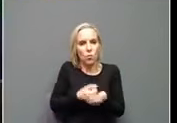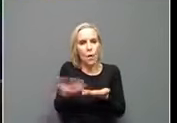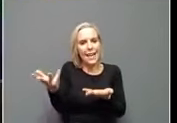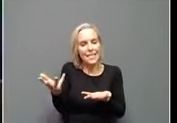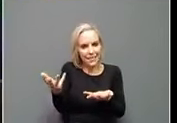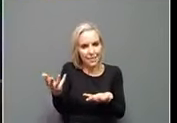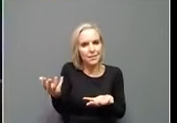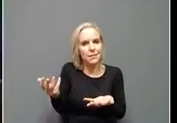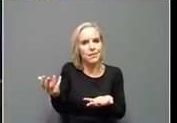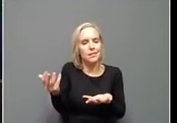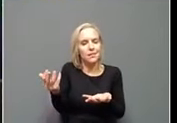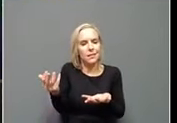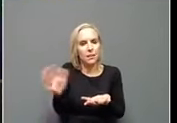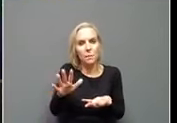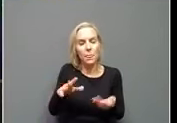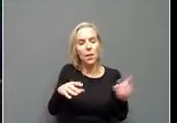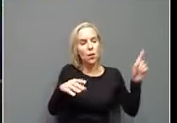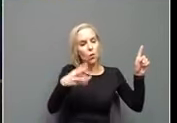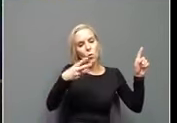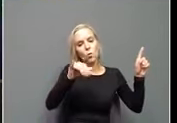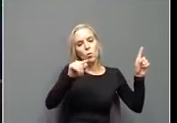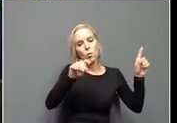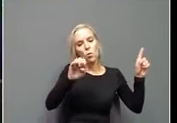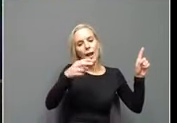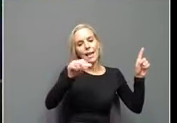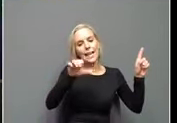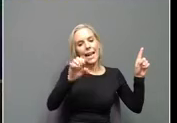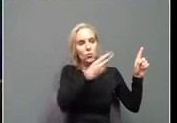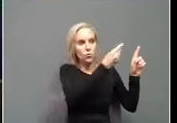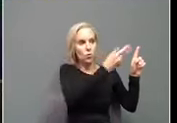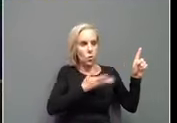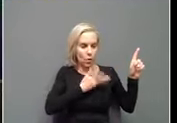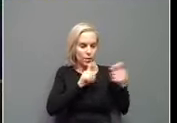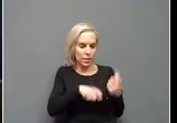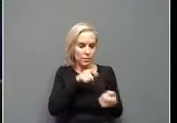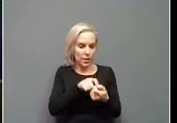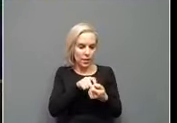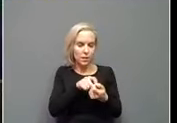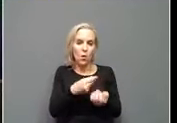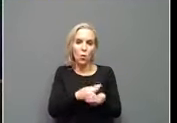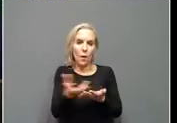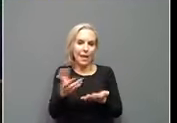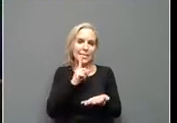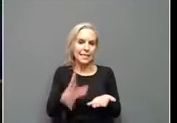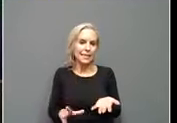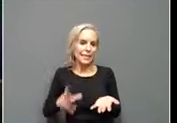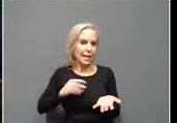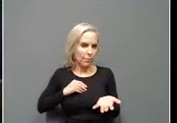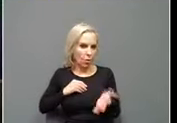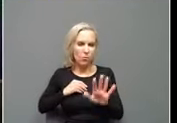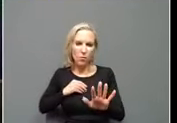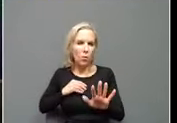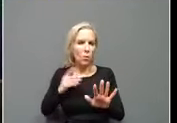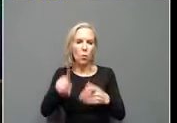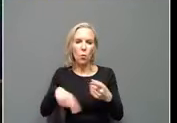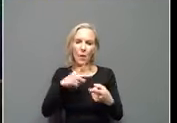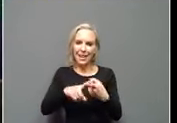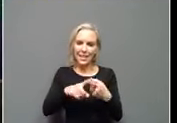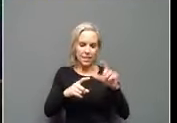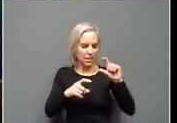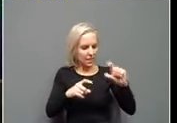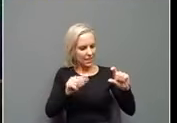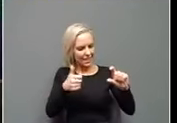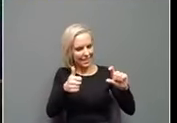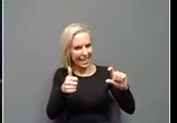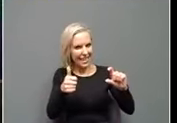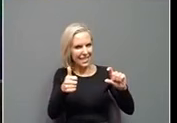Now the white house has told us now that a certain amount of waste is acceptable. Uh, but, but when it comes in a 10 or a 15